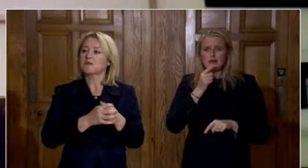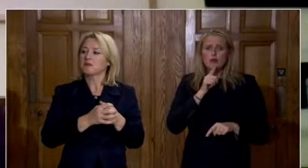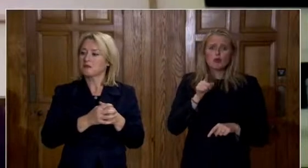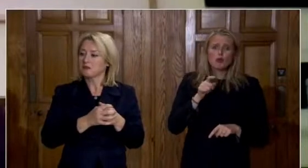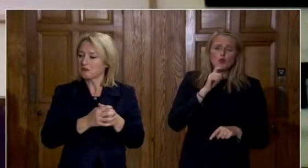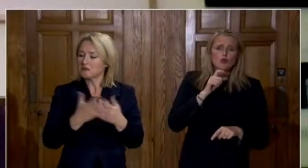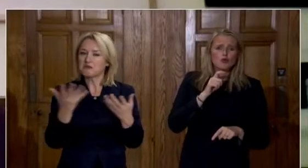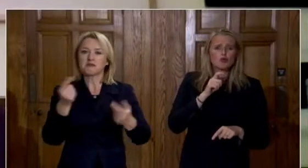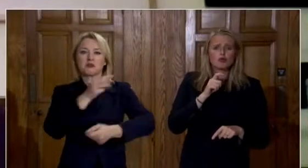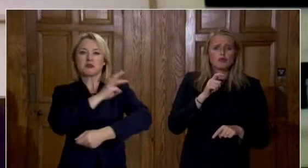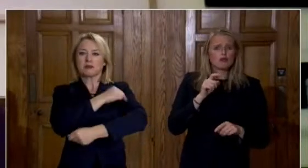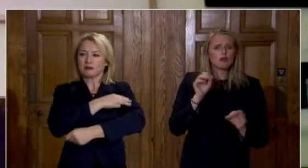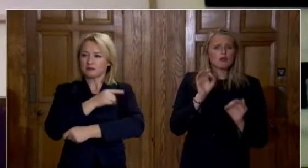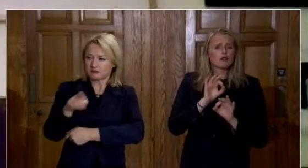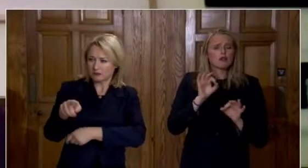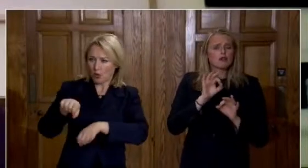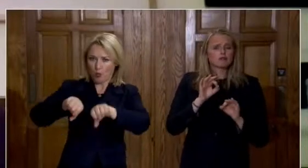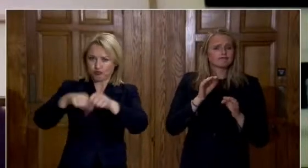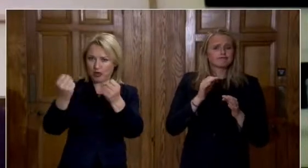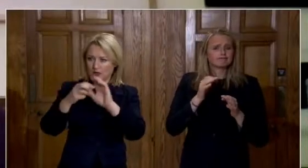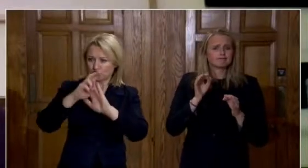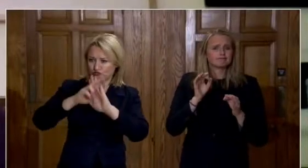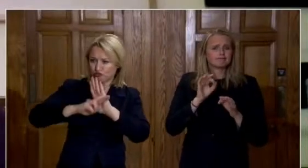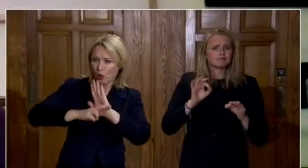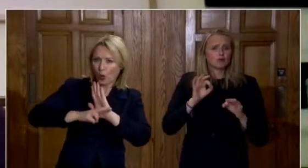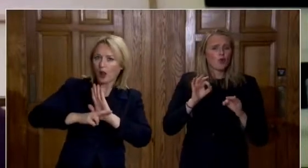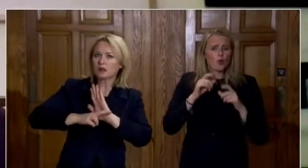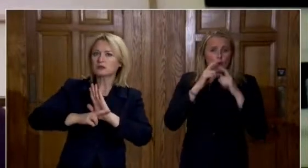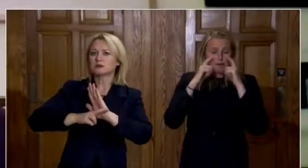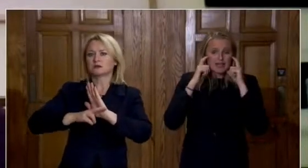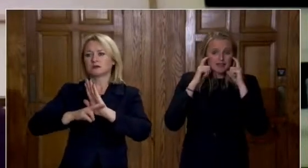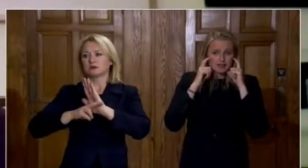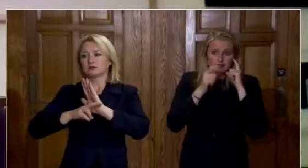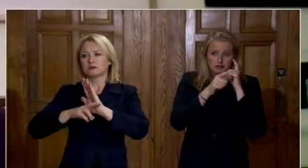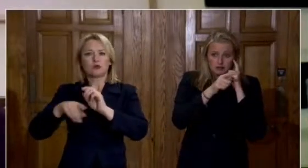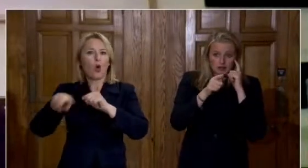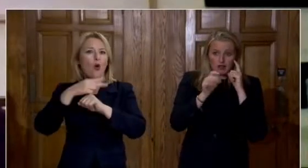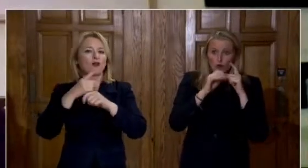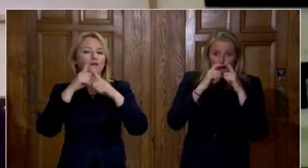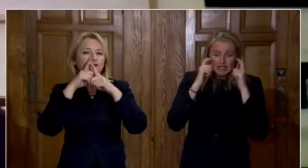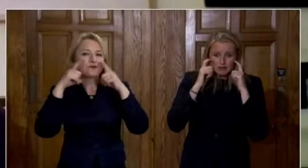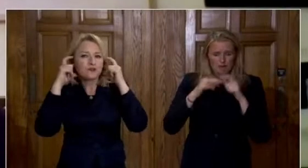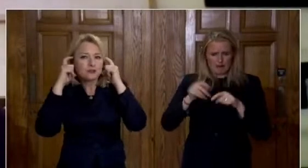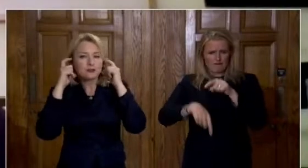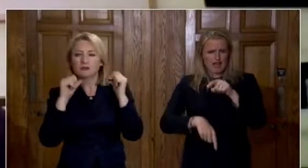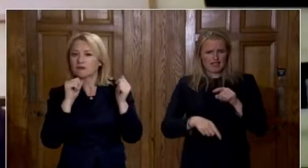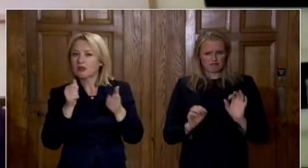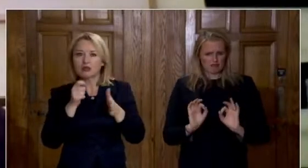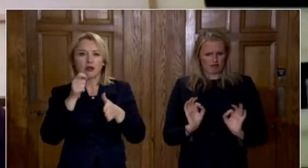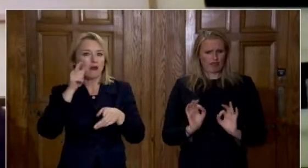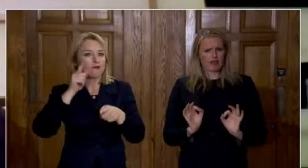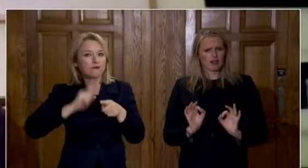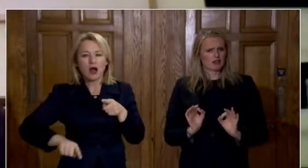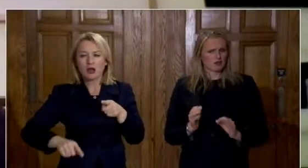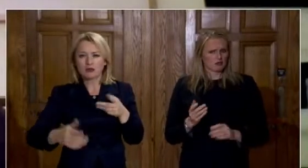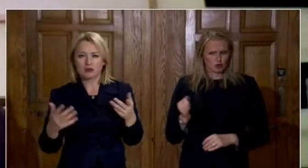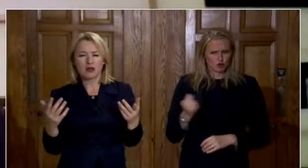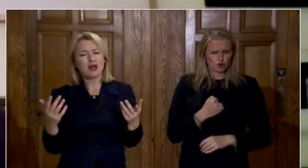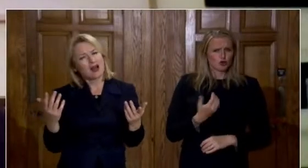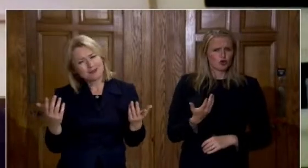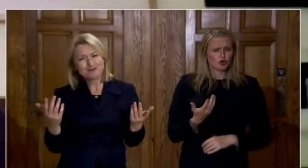breaches of the mandatory and compulsion to wear face masks does the executive have an enforcement problem in that